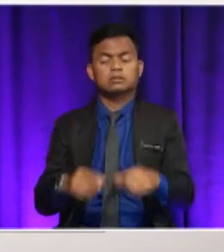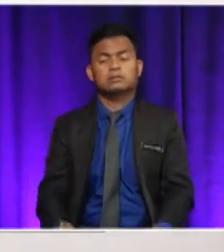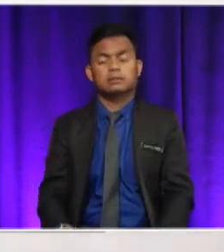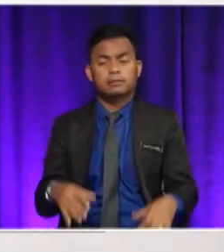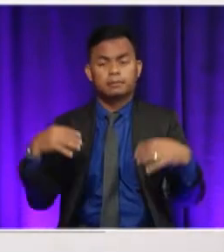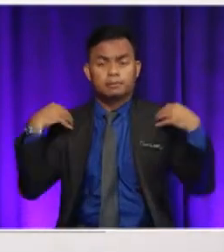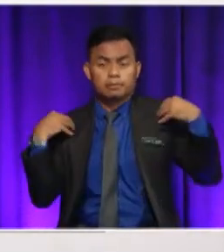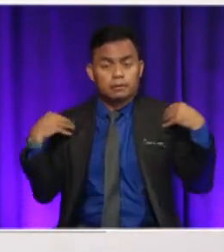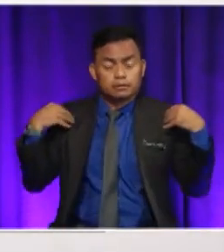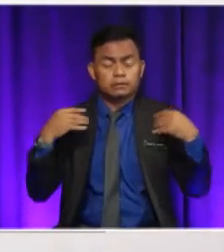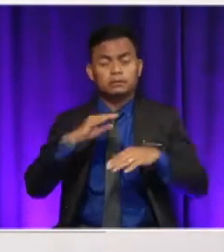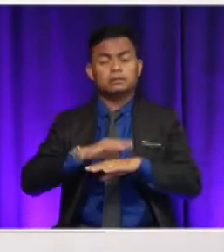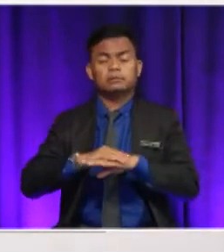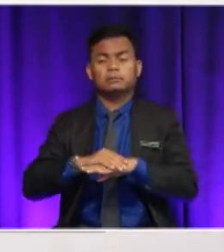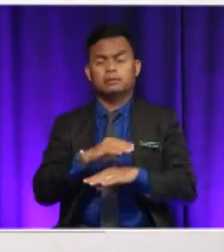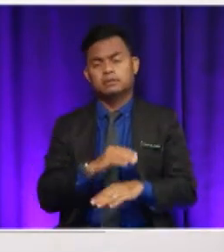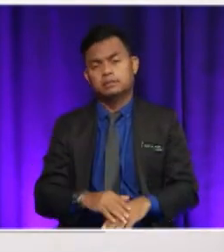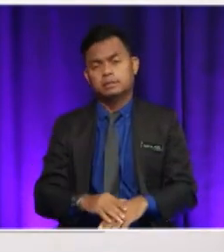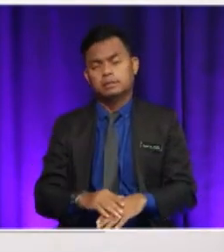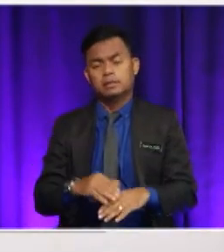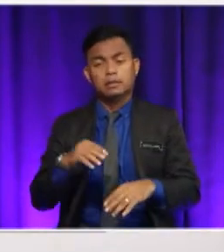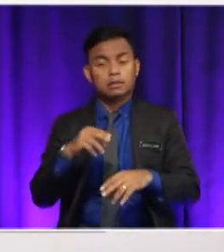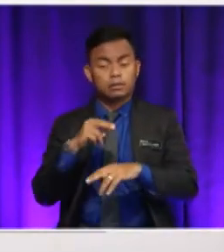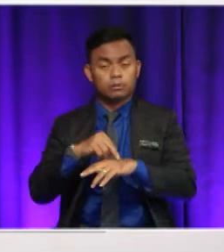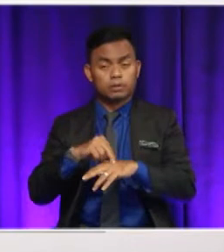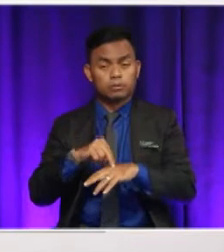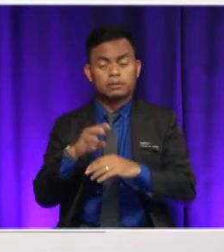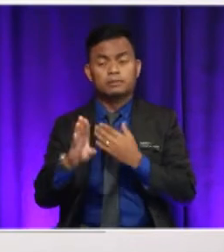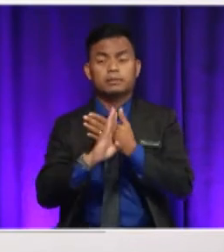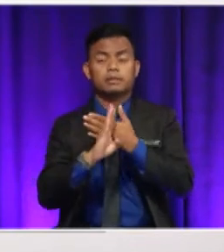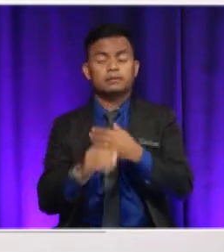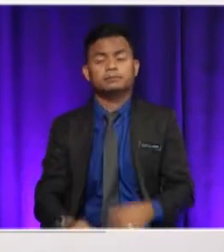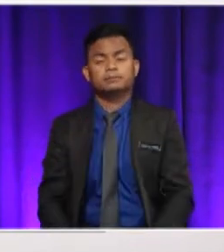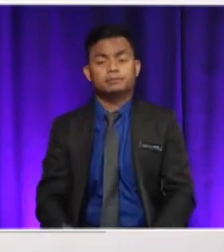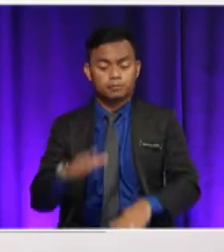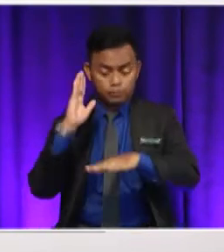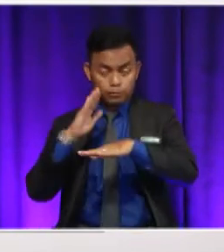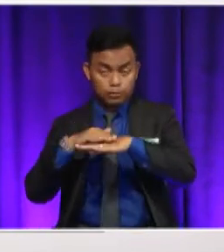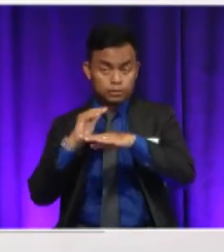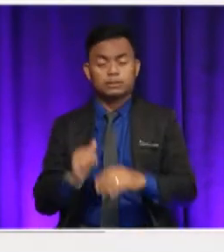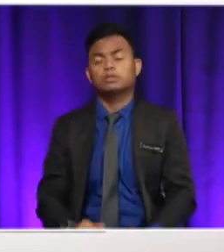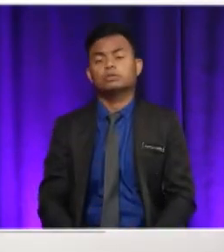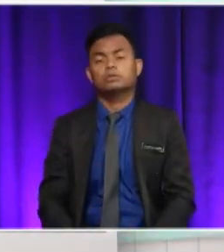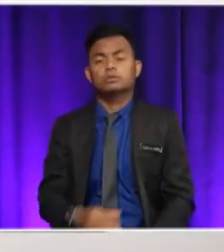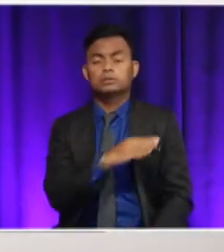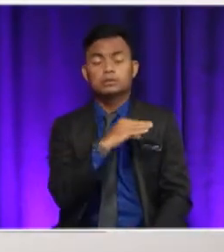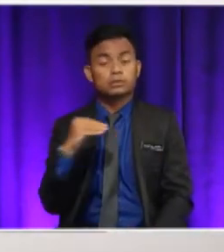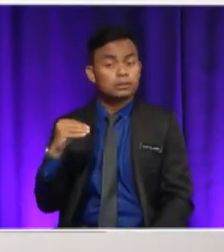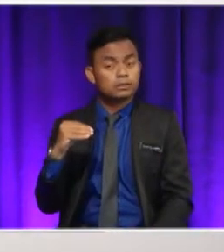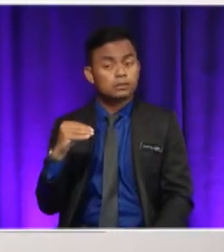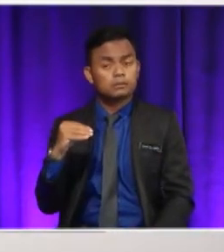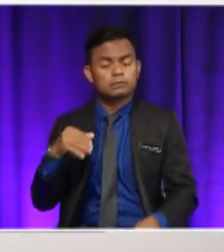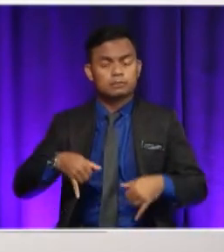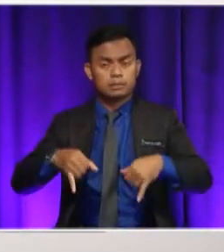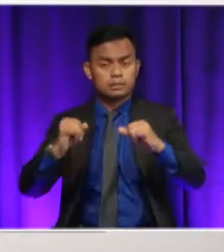many dangerous insects. They were continuously attacked by mosquitoes and Staford was stung twice by scorpions during the journey.